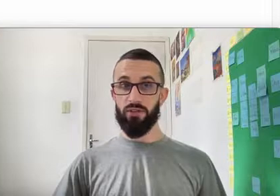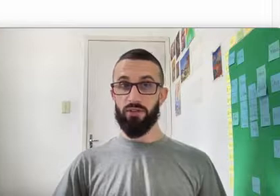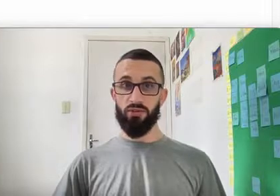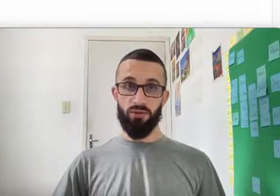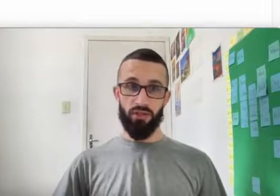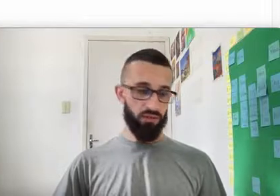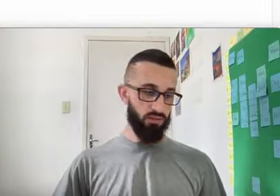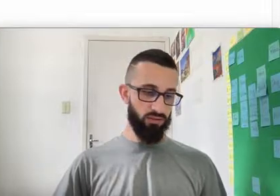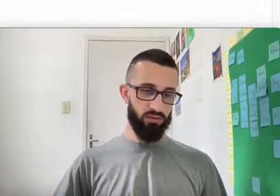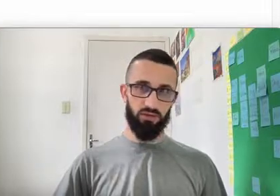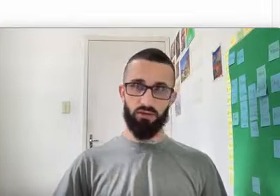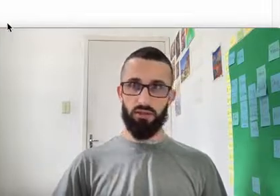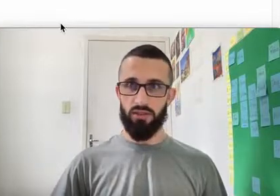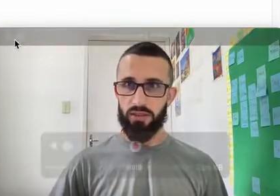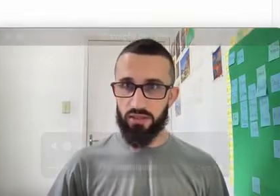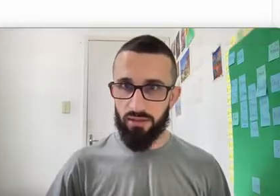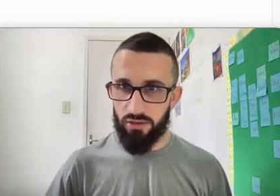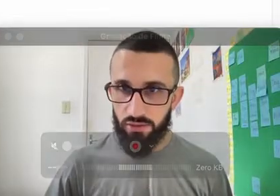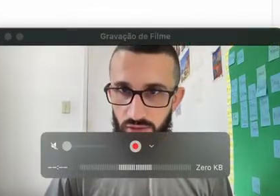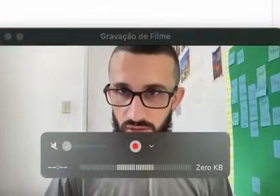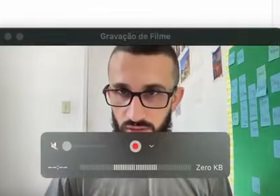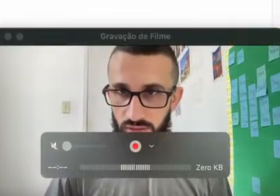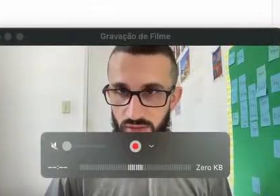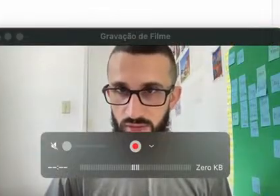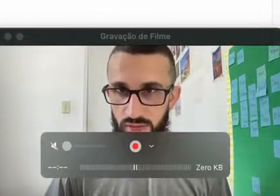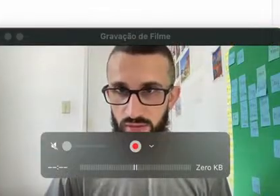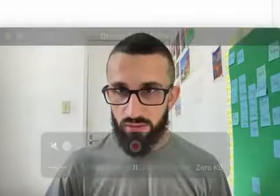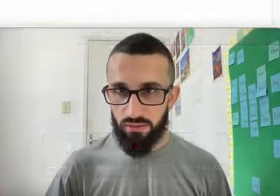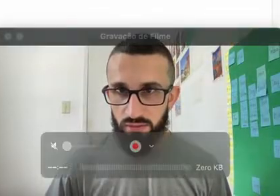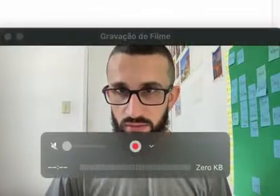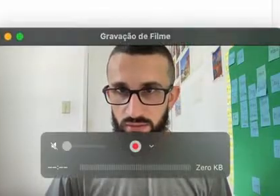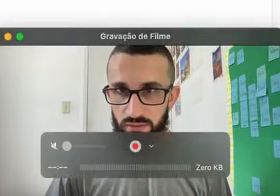famous and she's great So let's listen to her